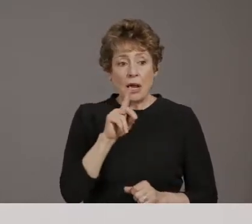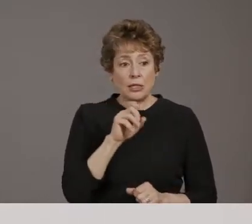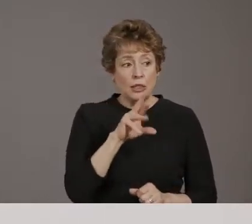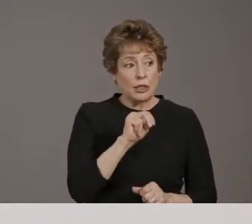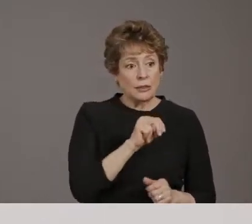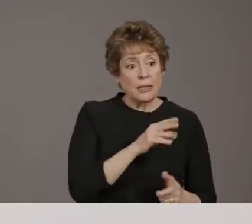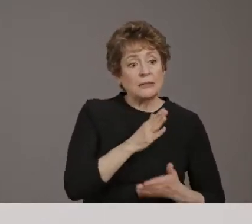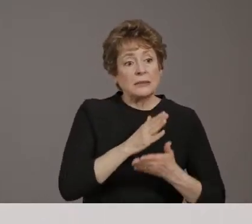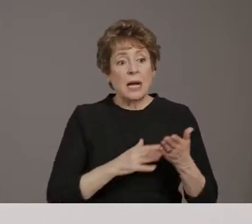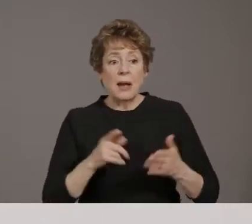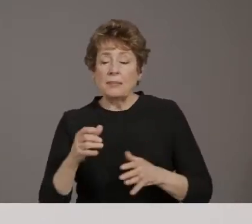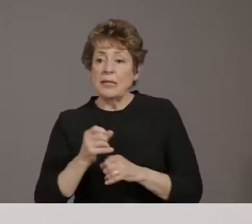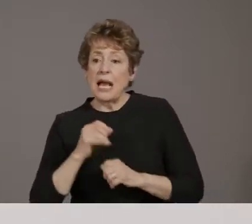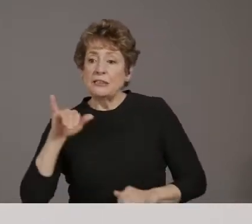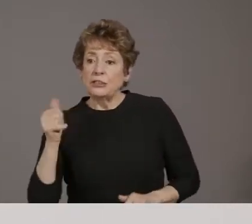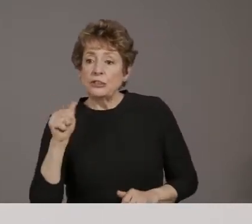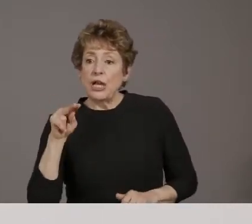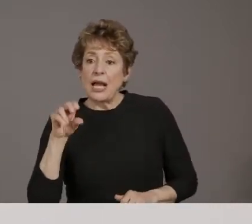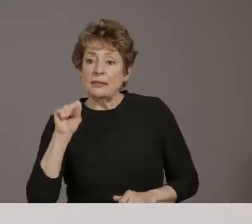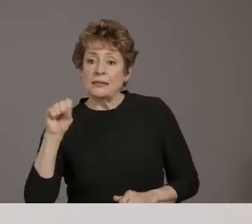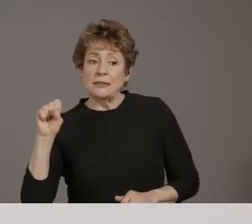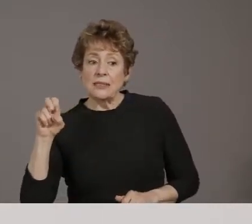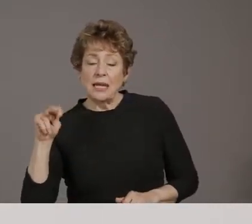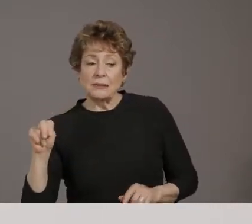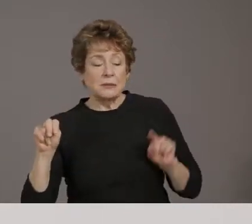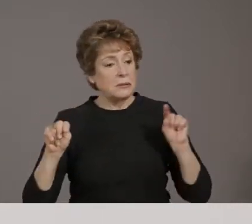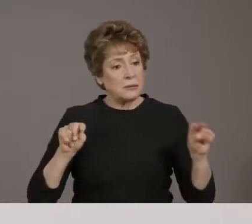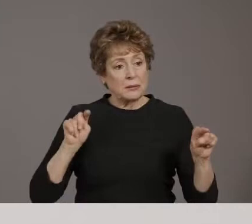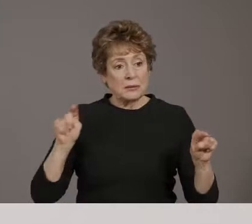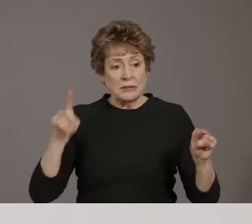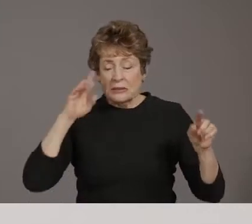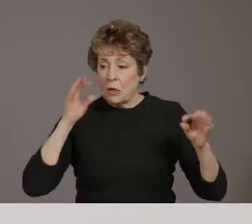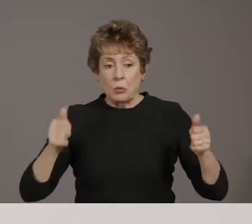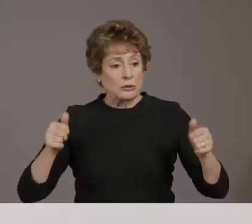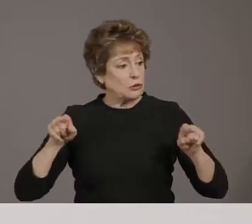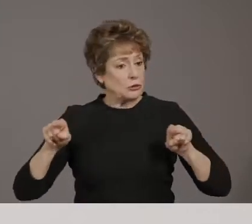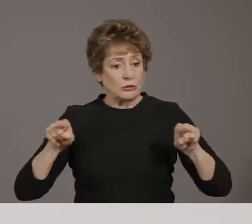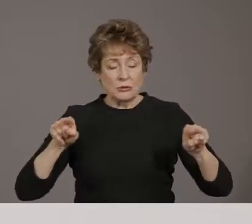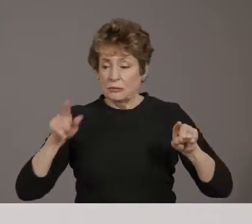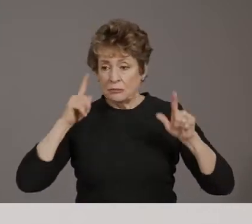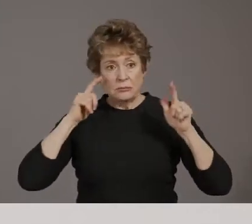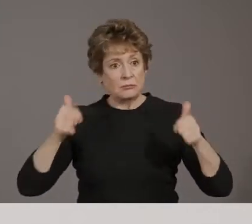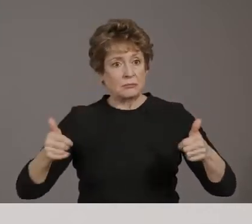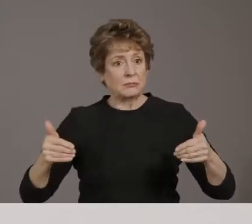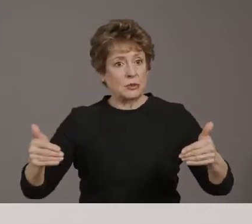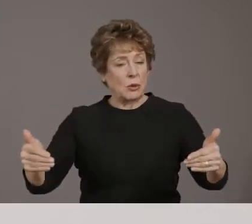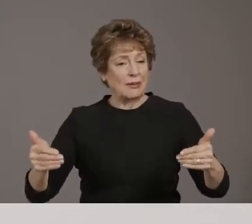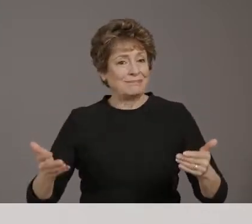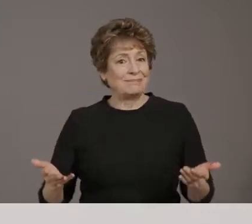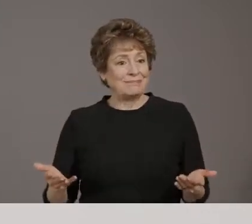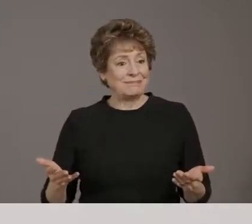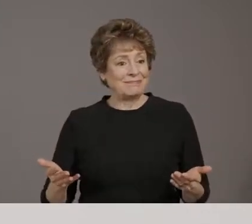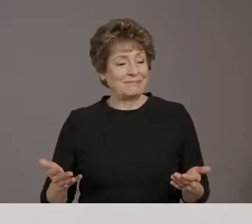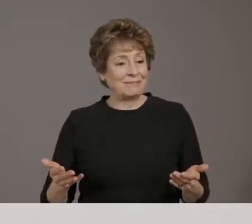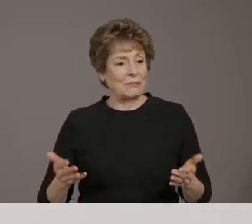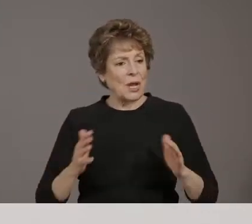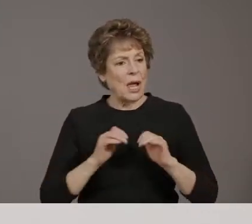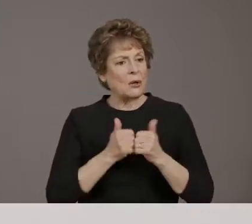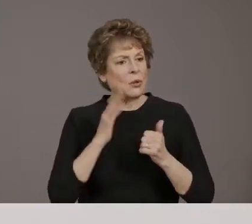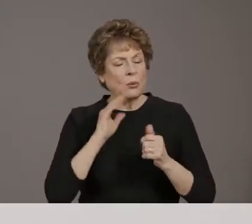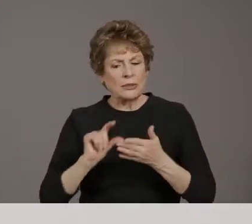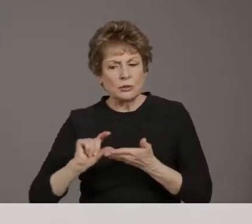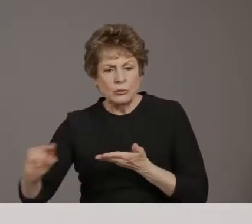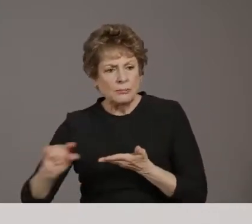providers can decide, you know, which types of doses they want to use. So we're still working on, on the, the overall distribution plan,